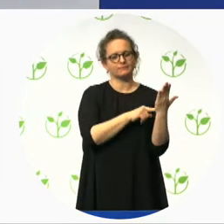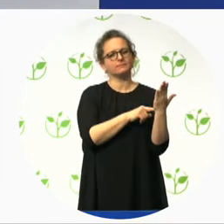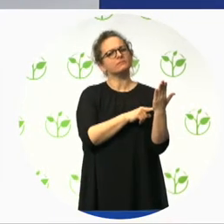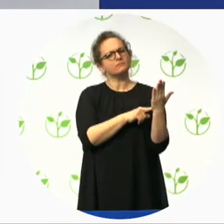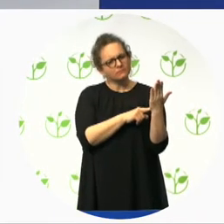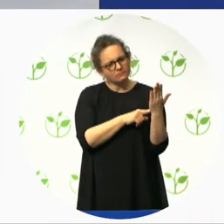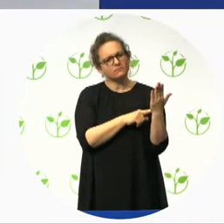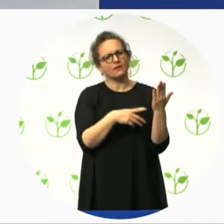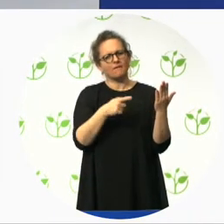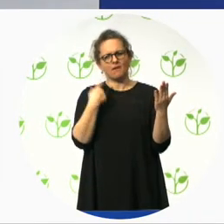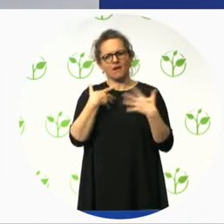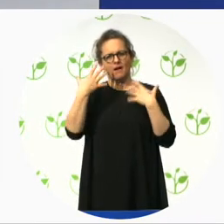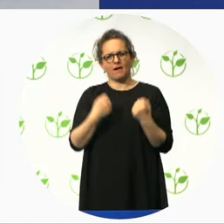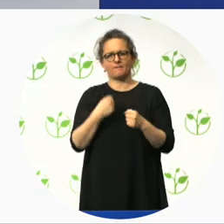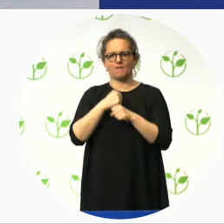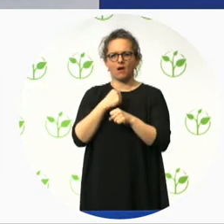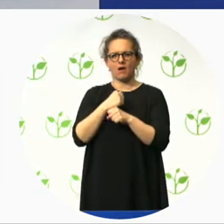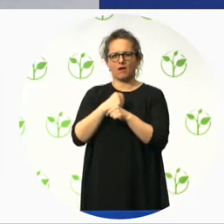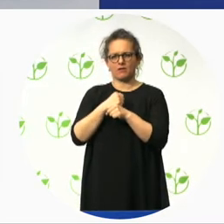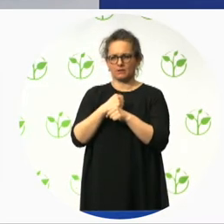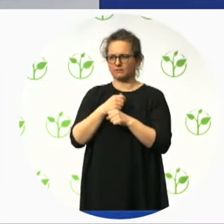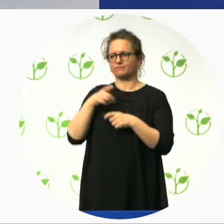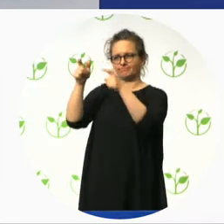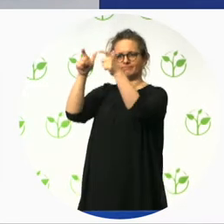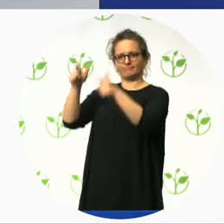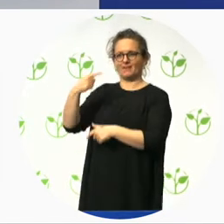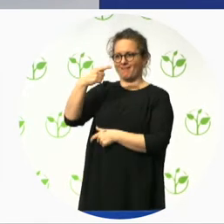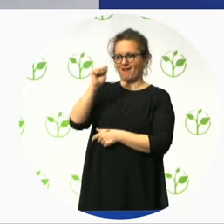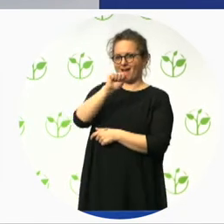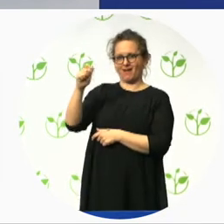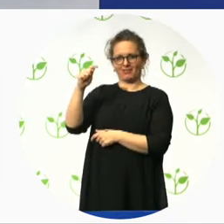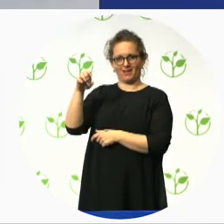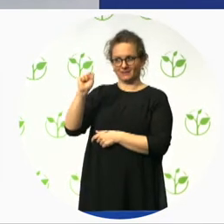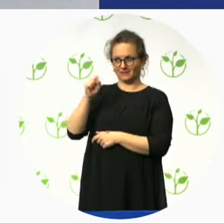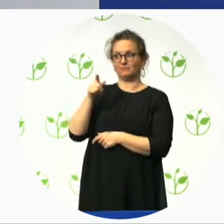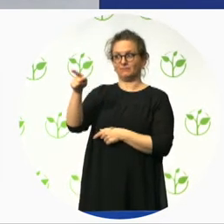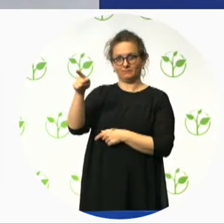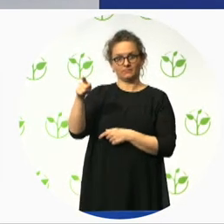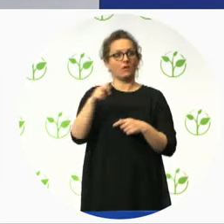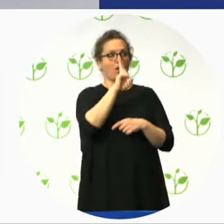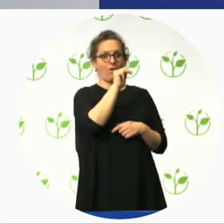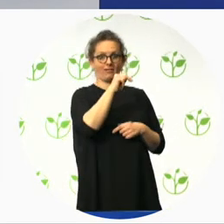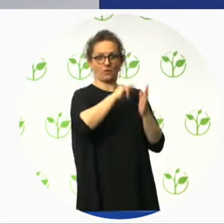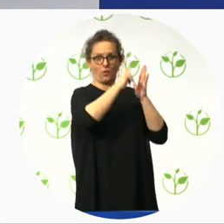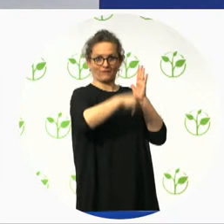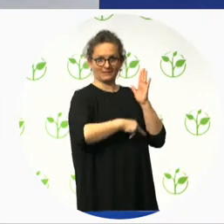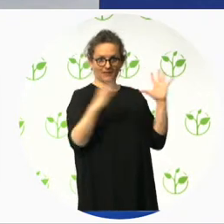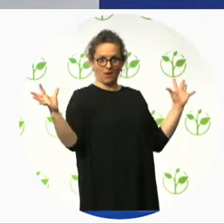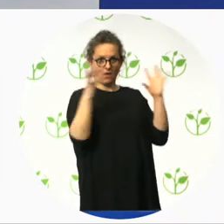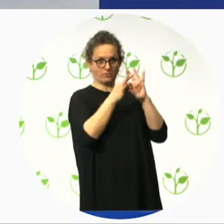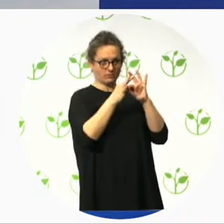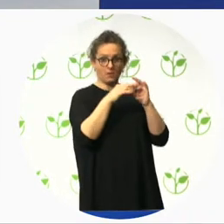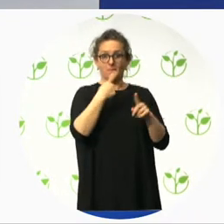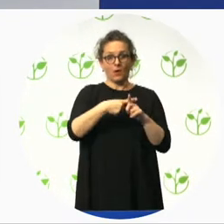promote the implementation and monitoring of the UN Convention of Rights of Persons with Disabilities and Universal Design. Gates'